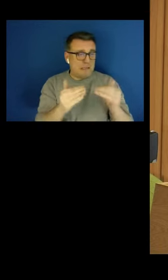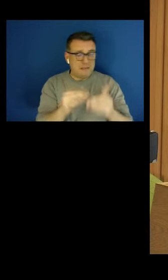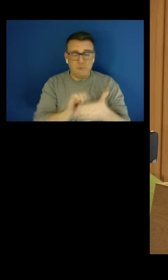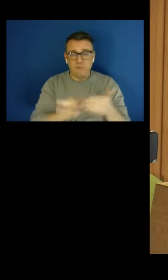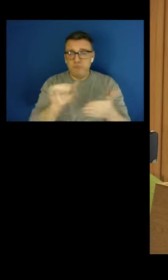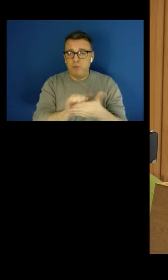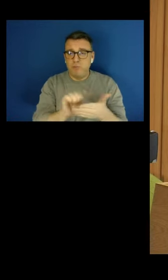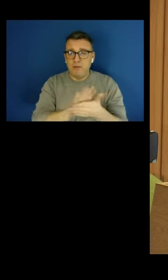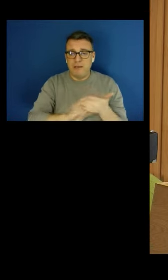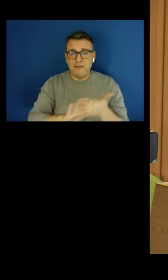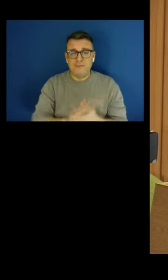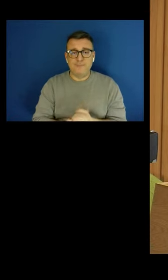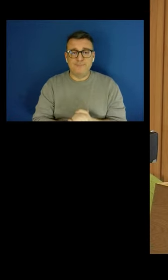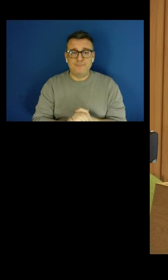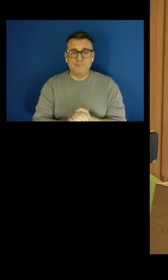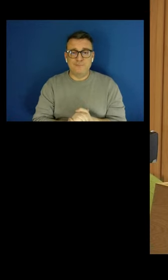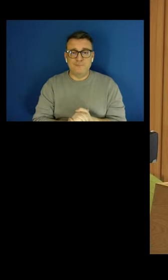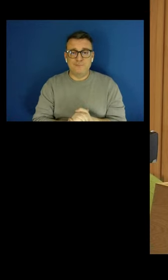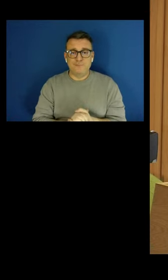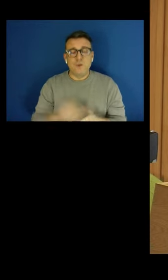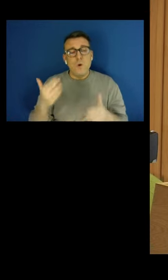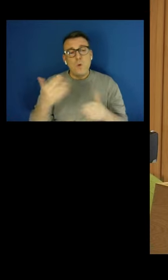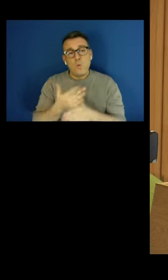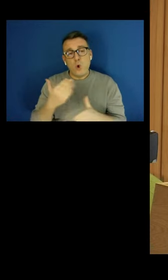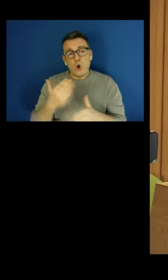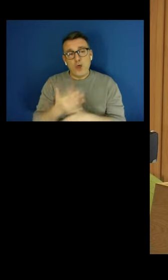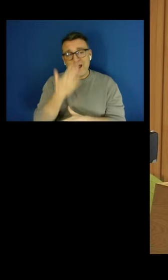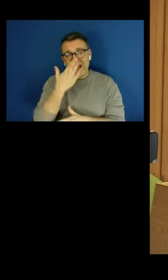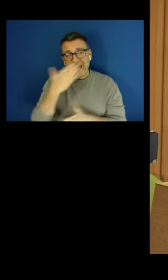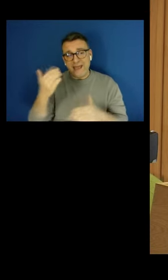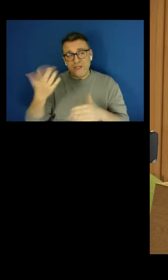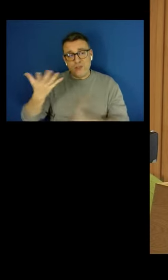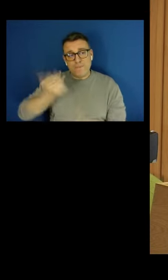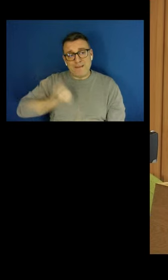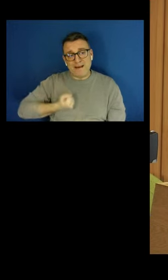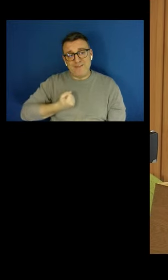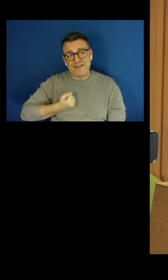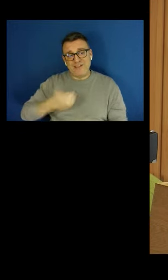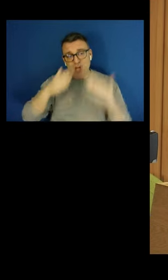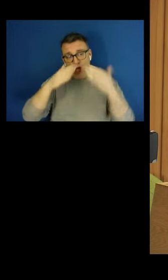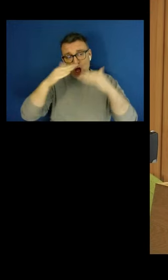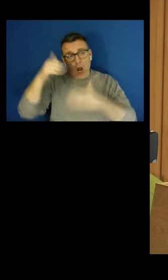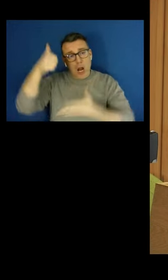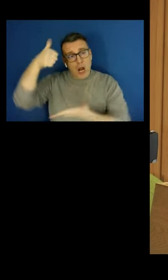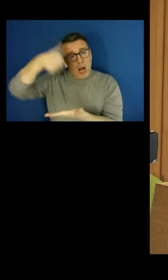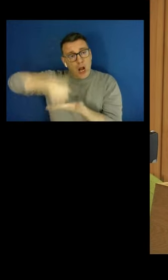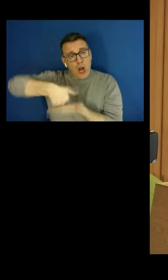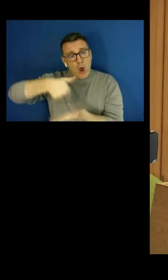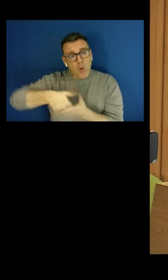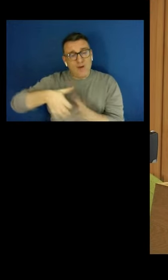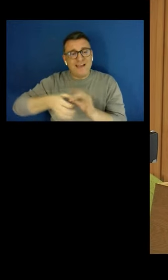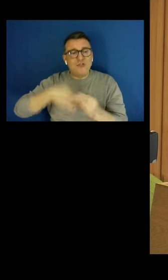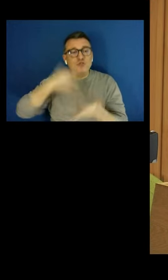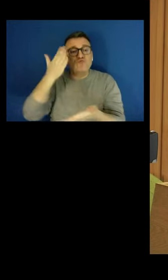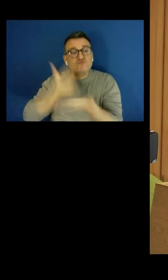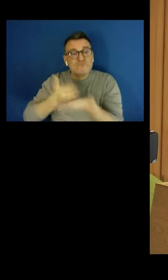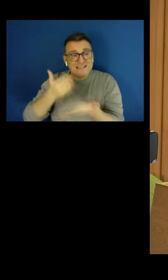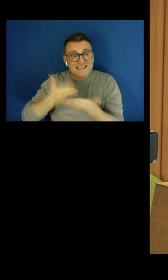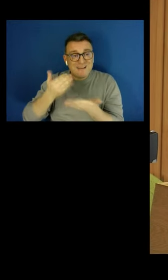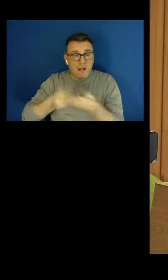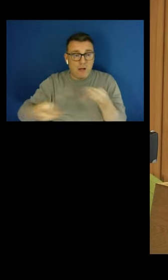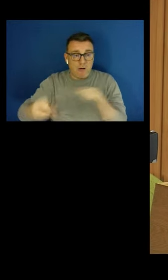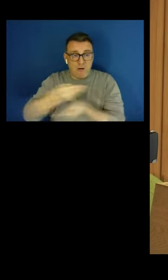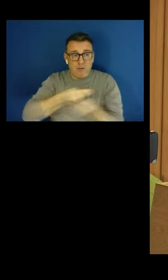Working-age benefits are at their lowest in real terms for 40 years. There are very worrying